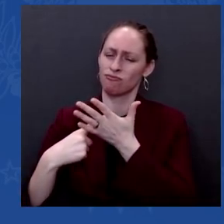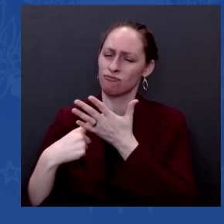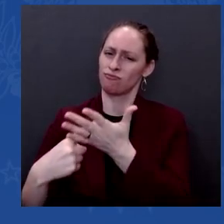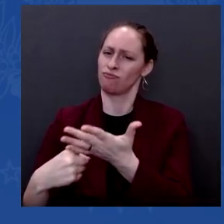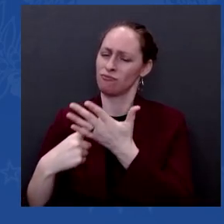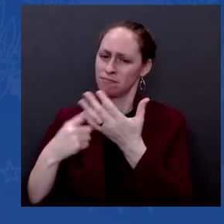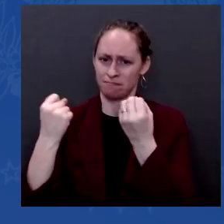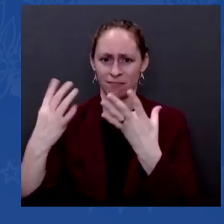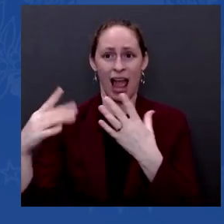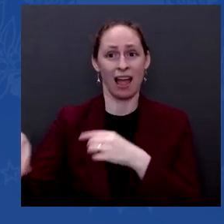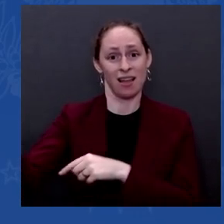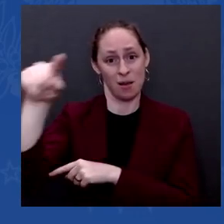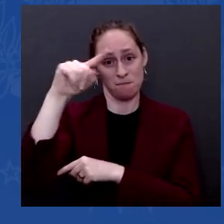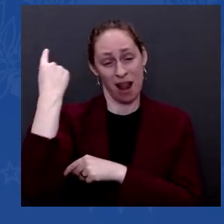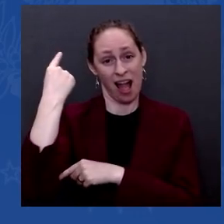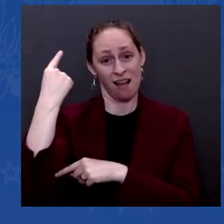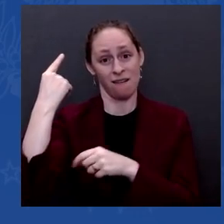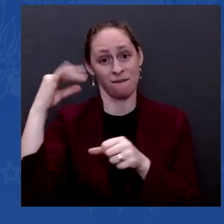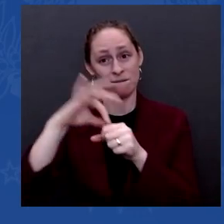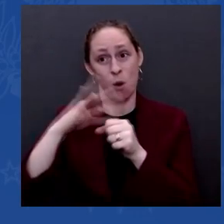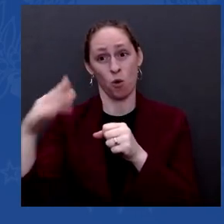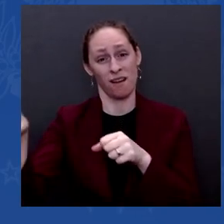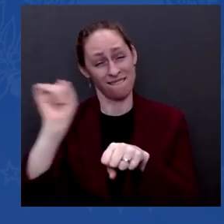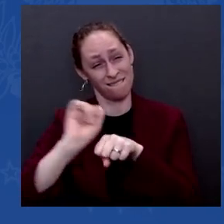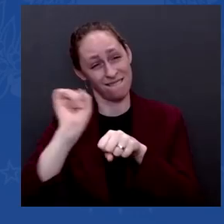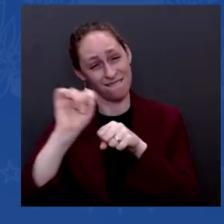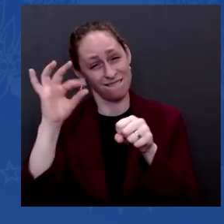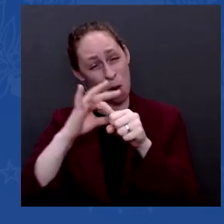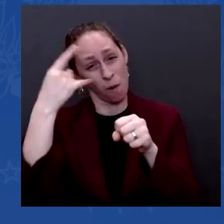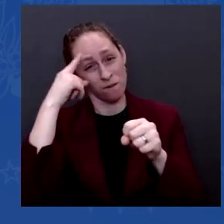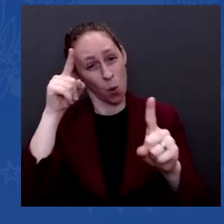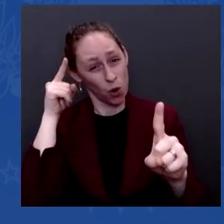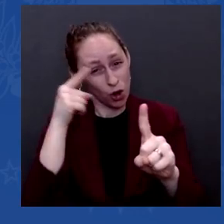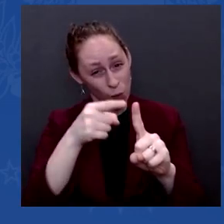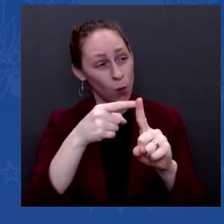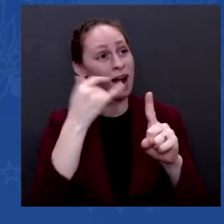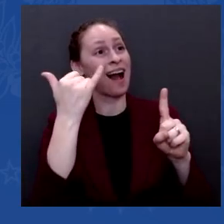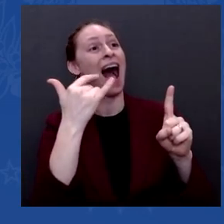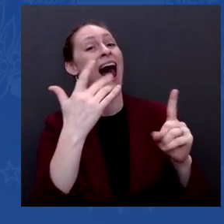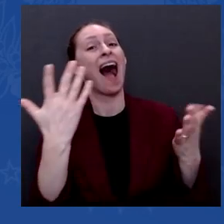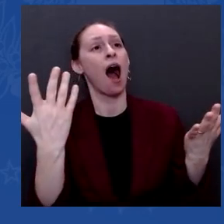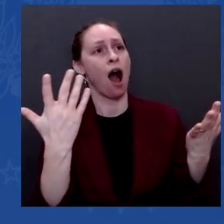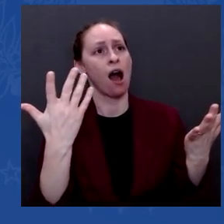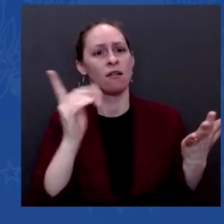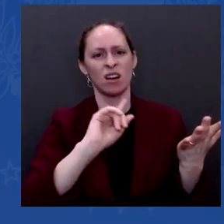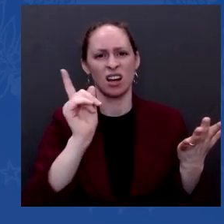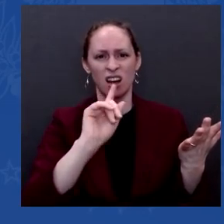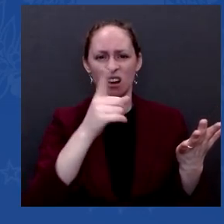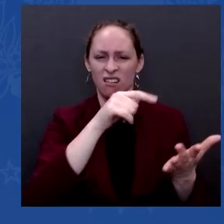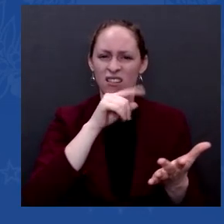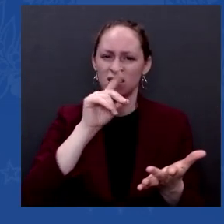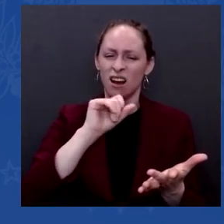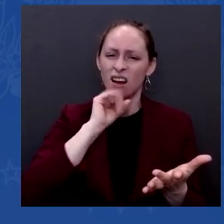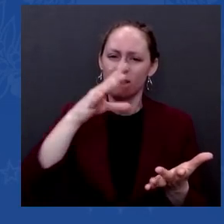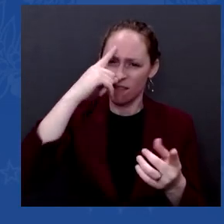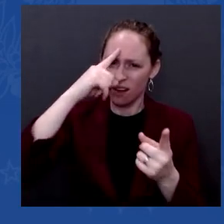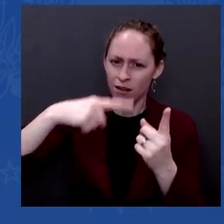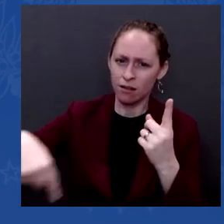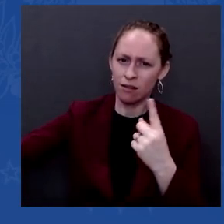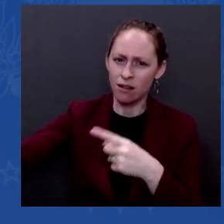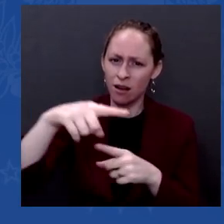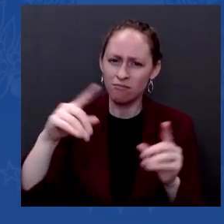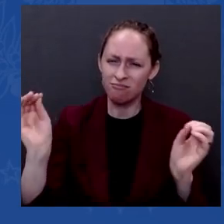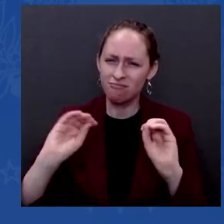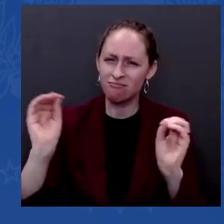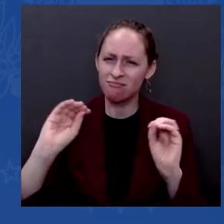and their priorities. And they told me they see this push on voting rights more as a last-minute PR push